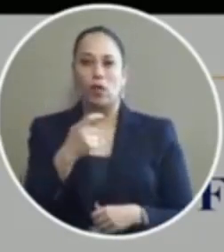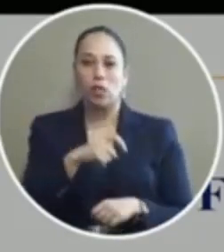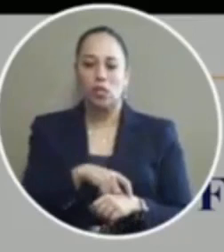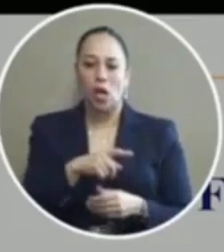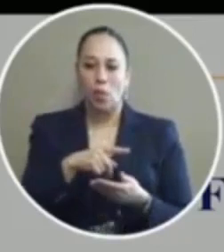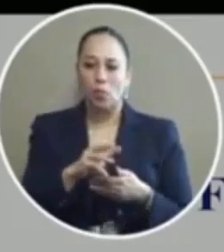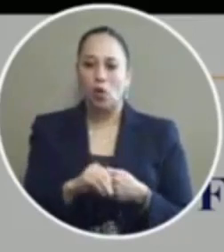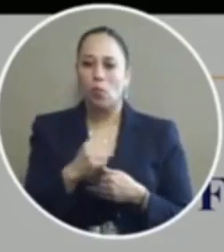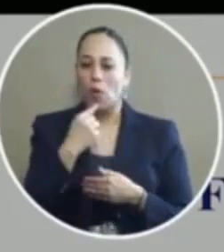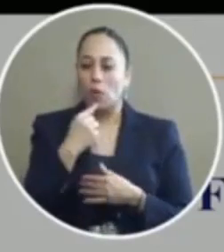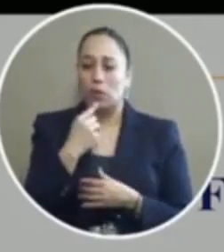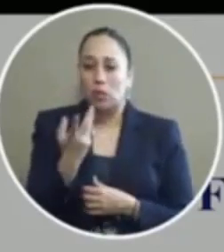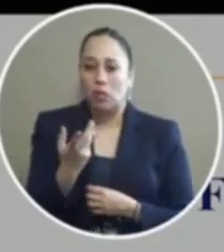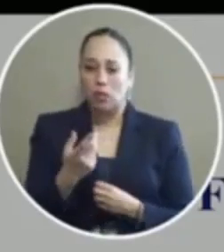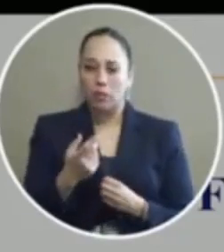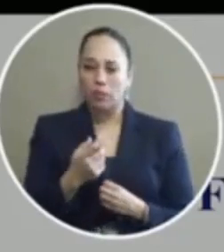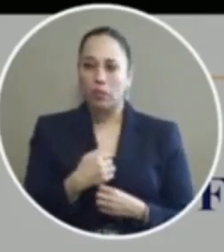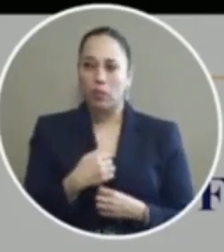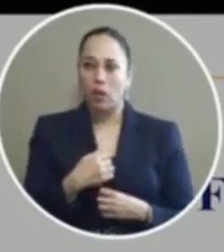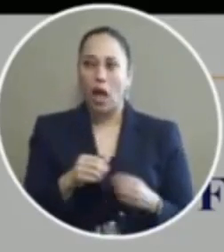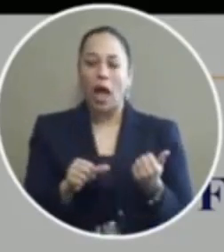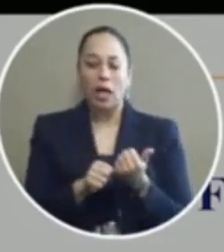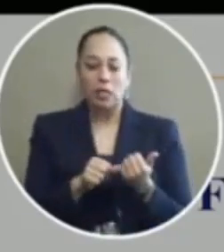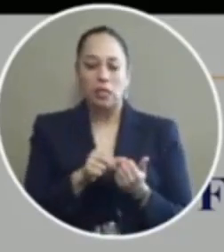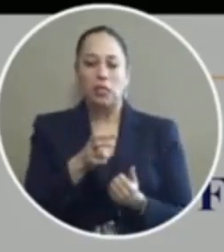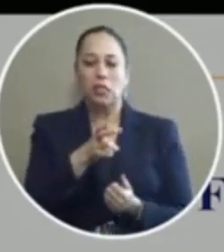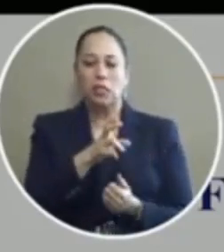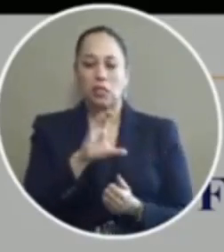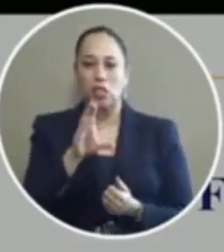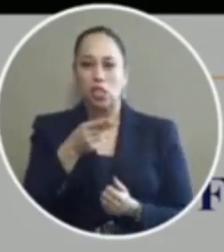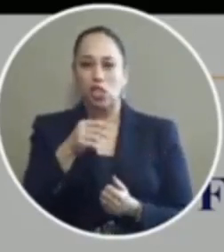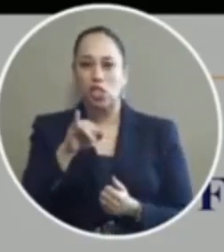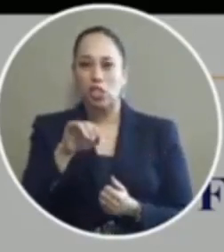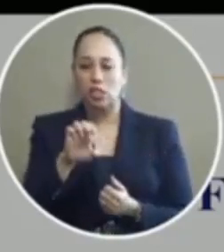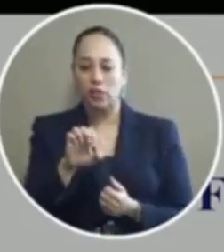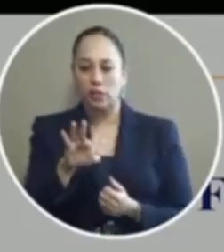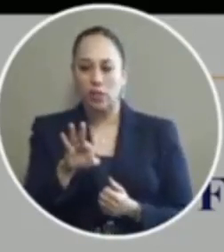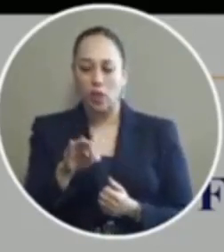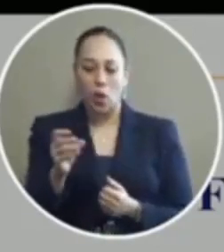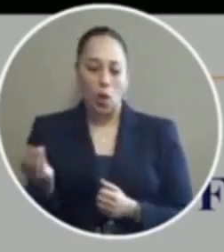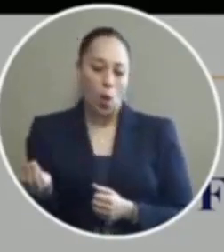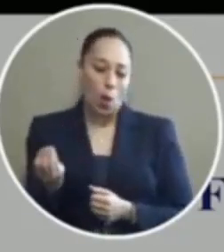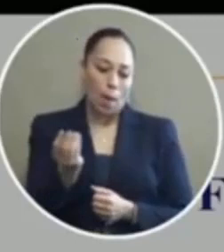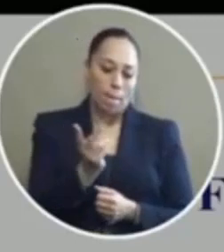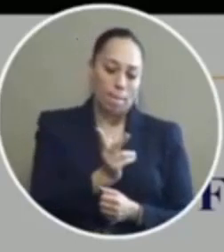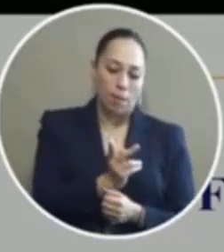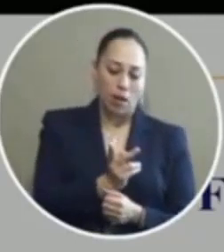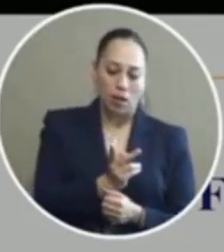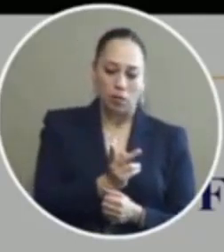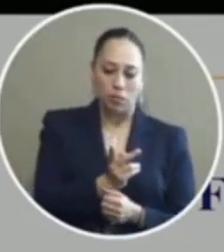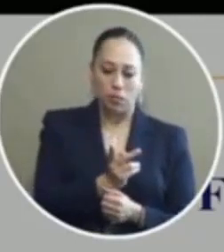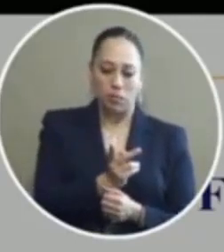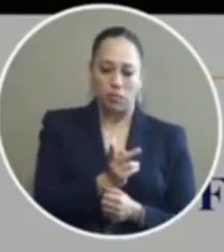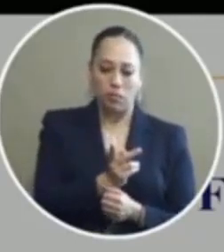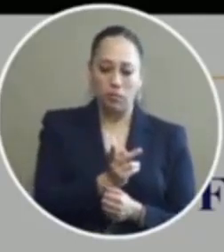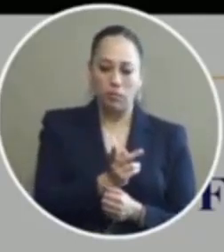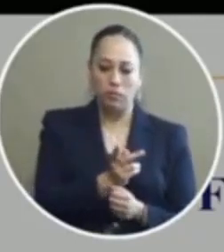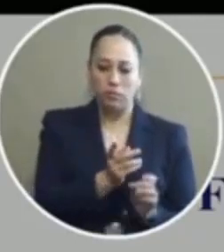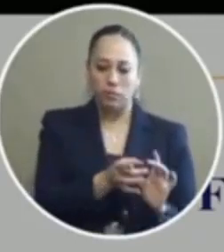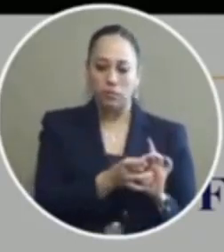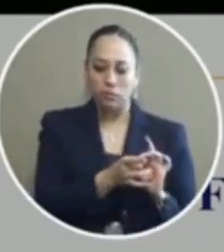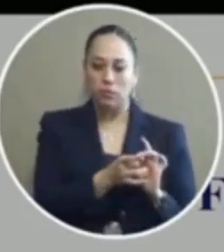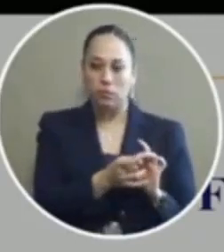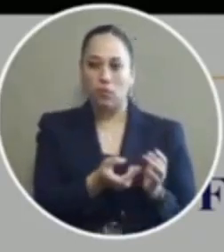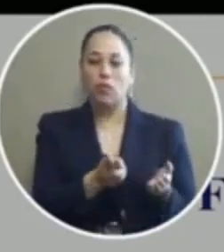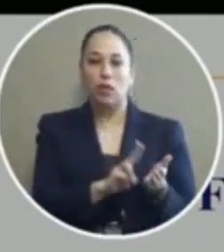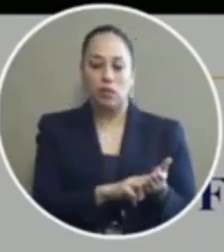mentioned assistant chief Sarut again going back I believe it's on the third or fourth slide in regards to the